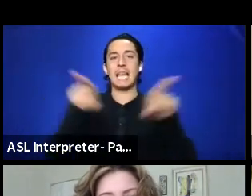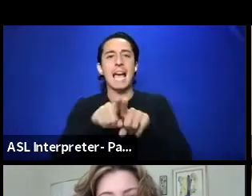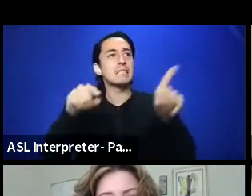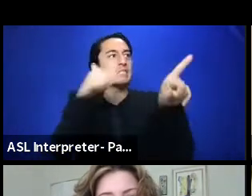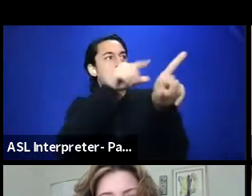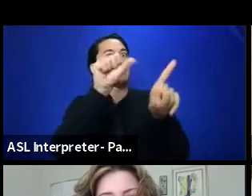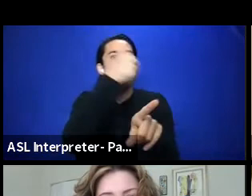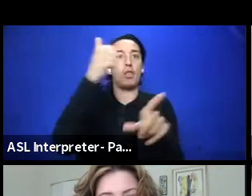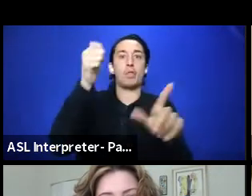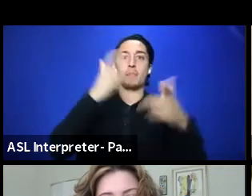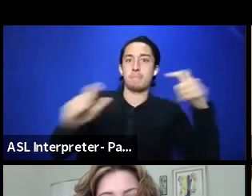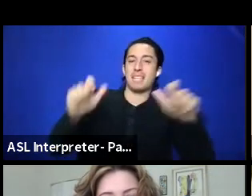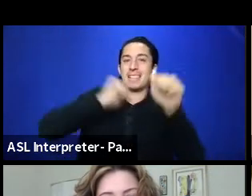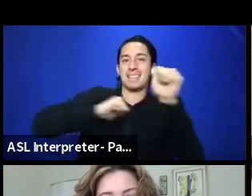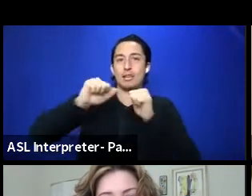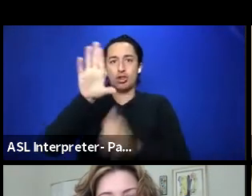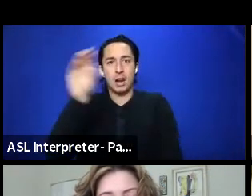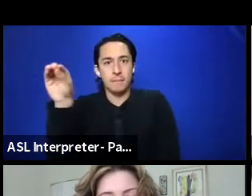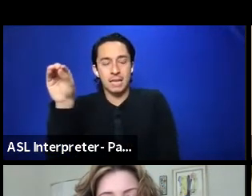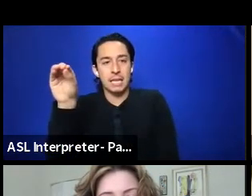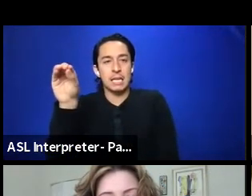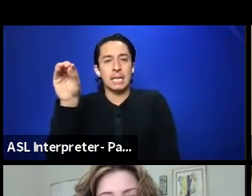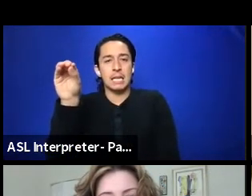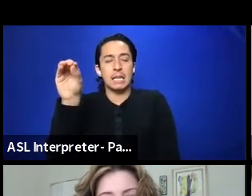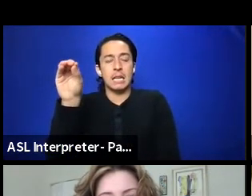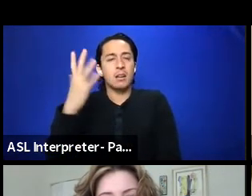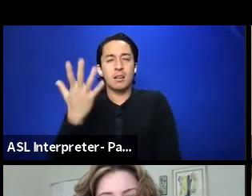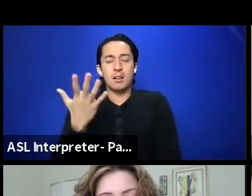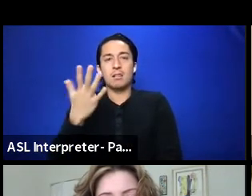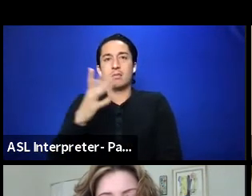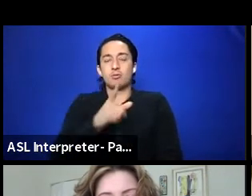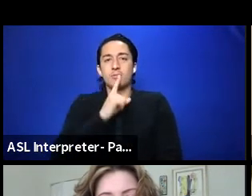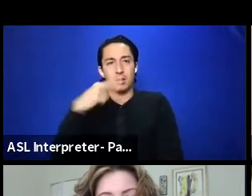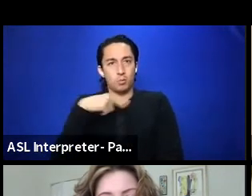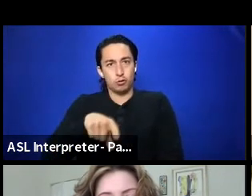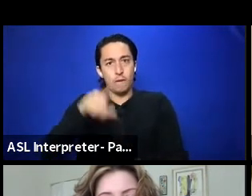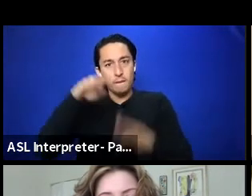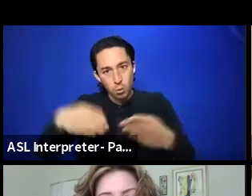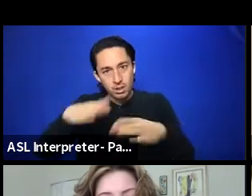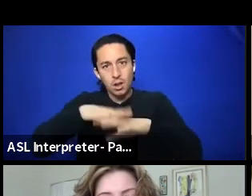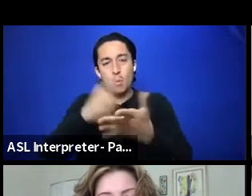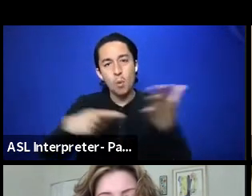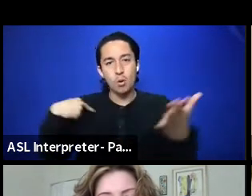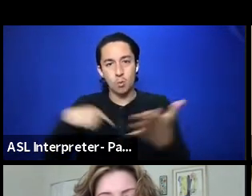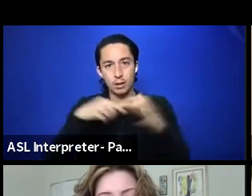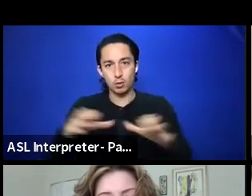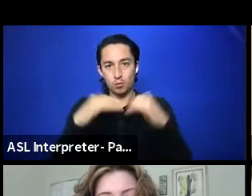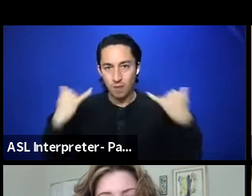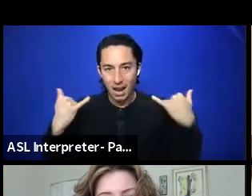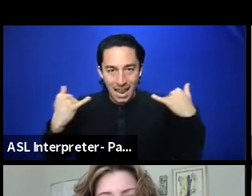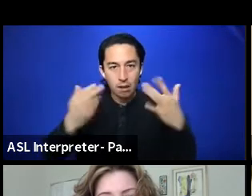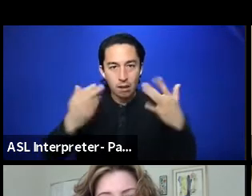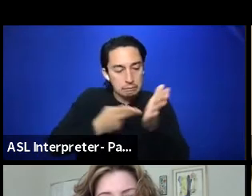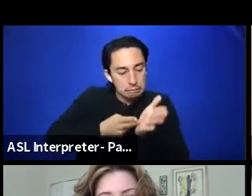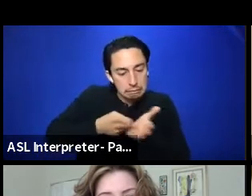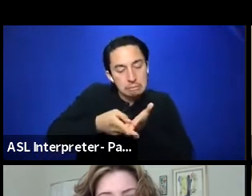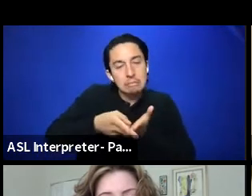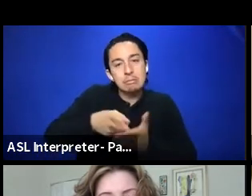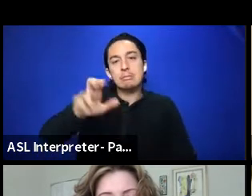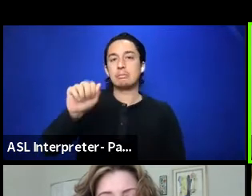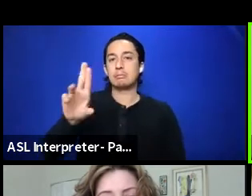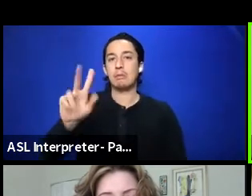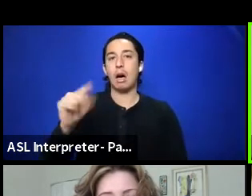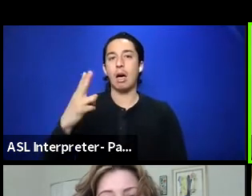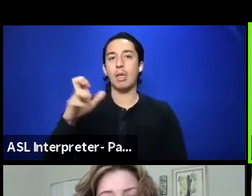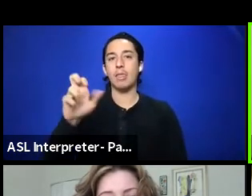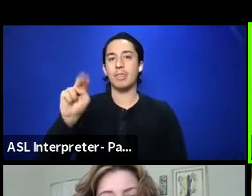as opposed to really just focusing on what we're doing right now, and the authenticity of our connection with the community